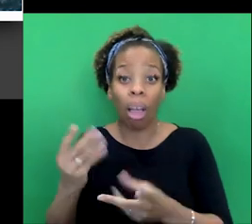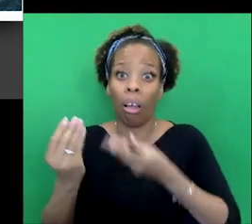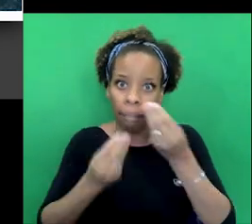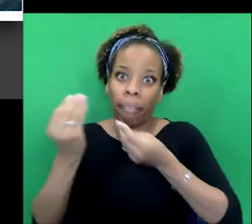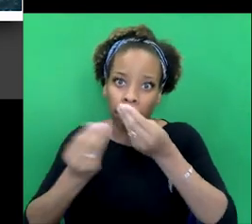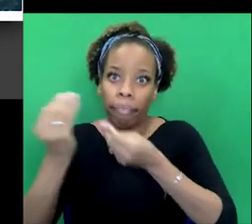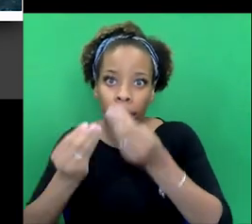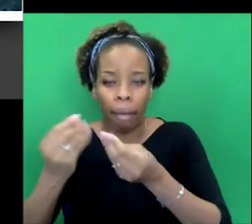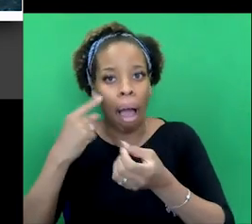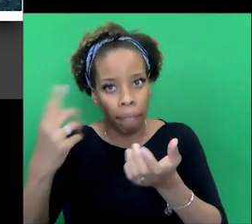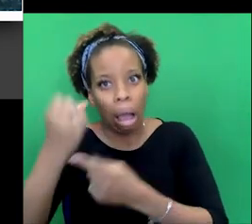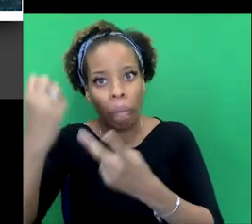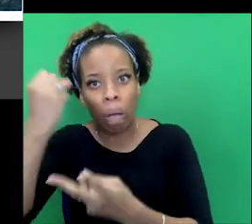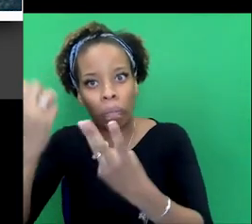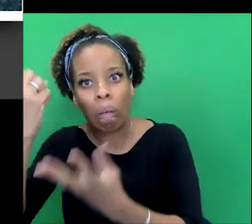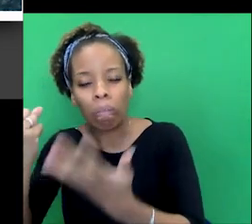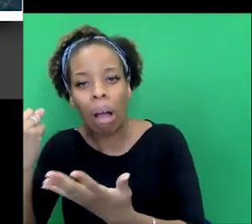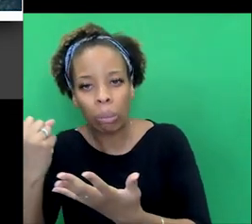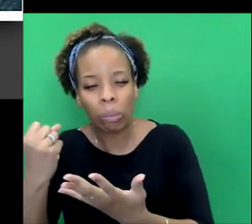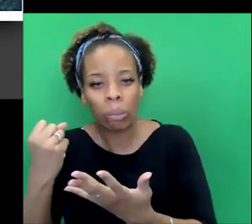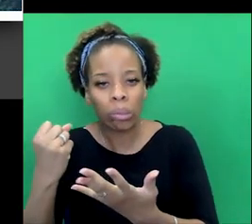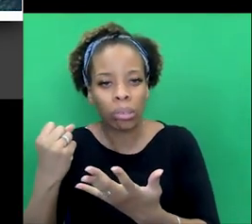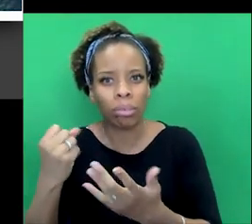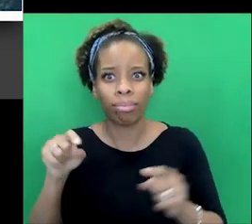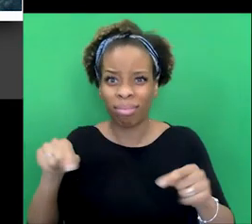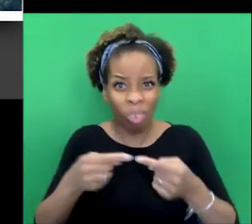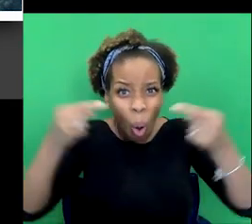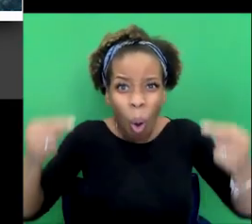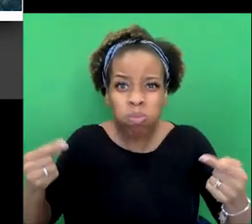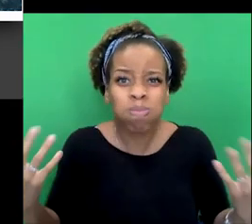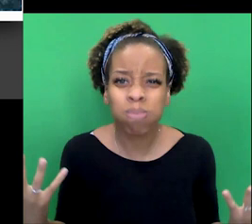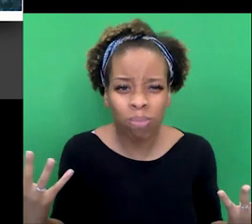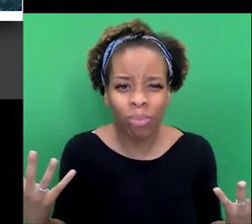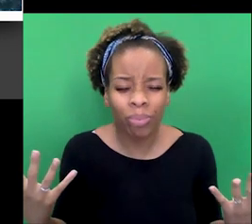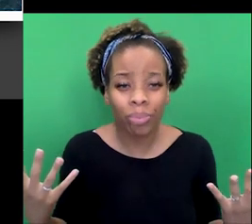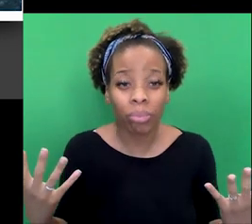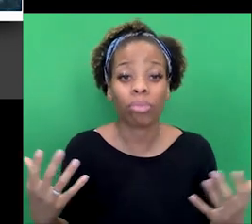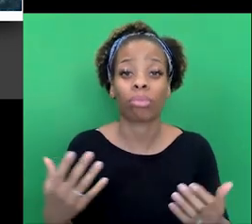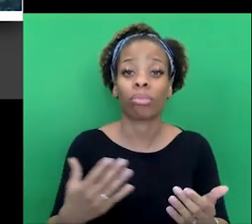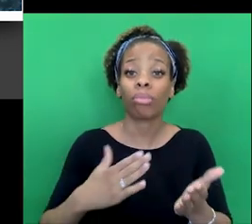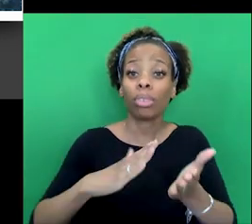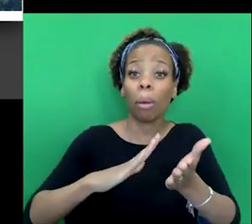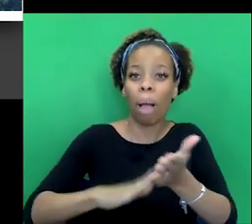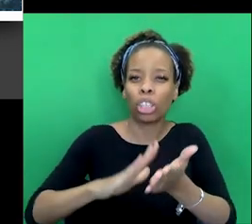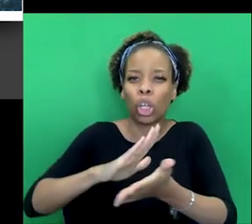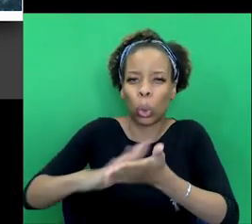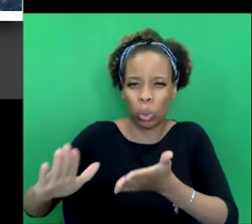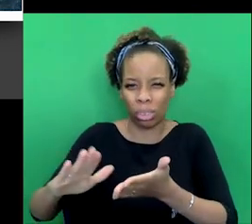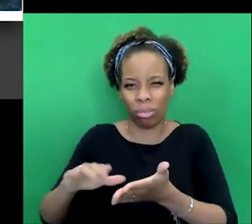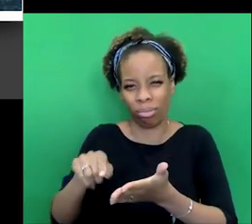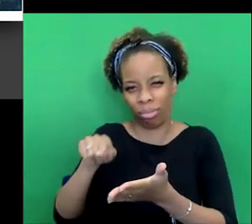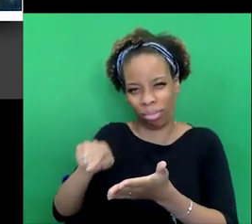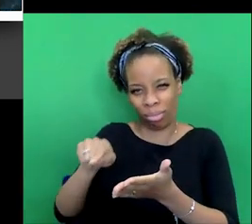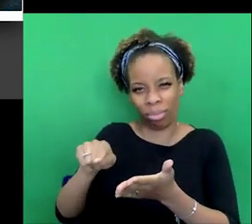replicate Sherlock, but also add some kind of a twist to it. In the case of Martin Hewitt, Arthur Morrison's